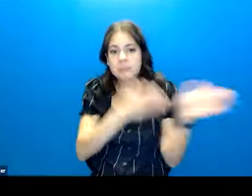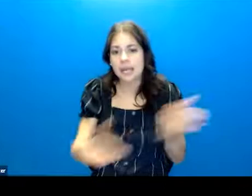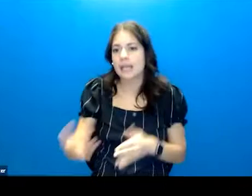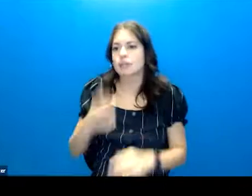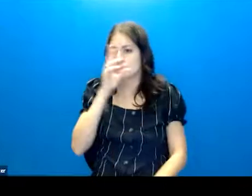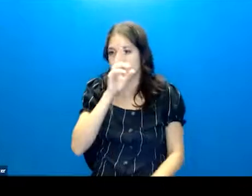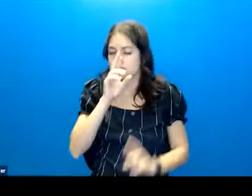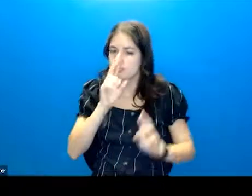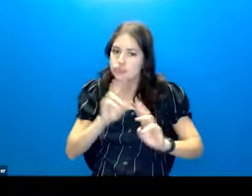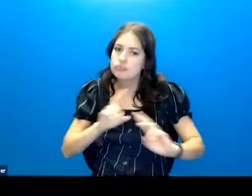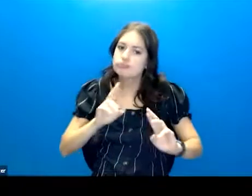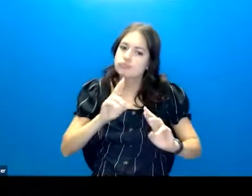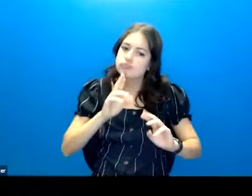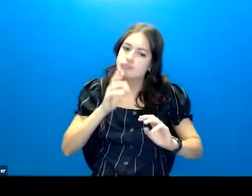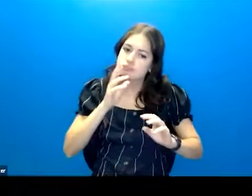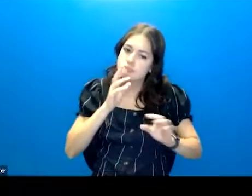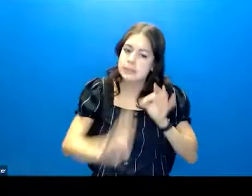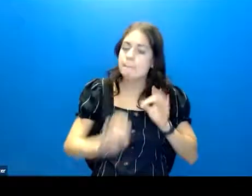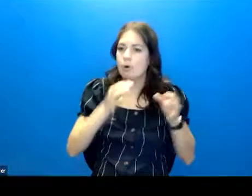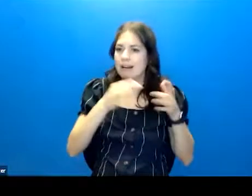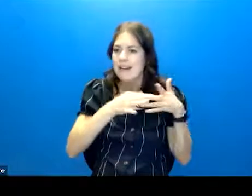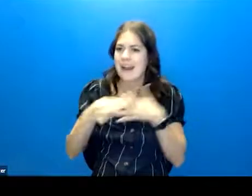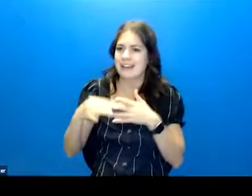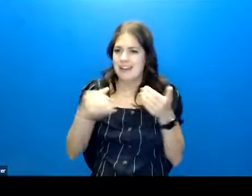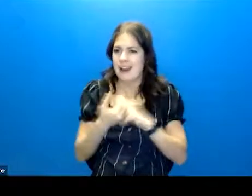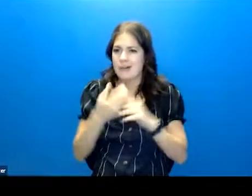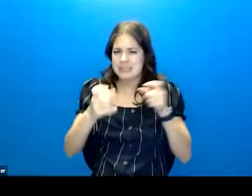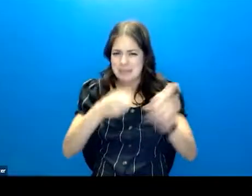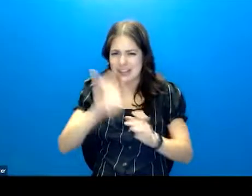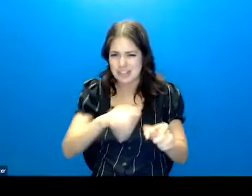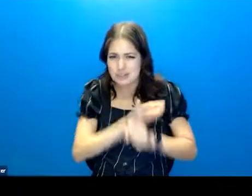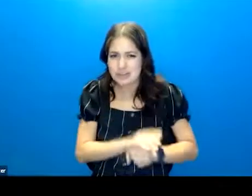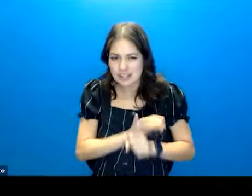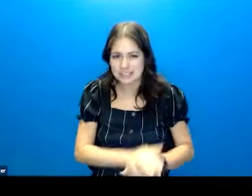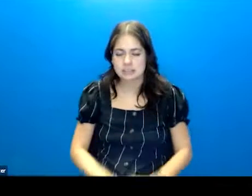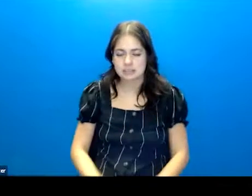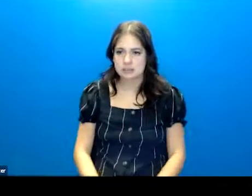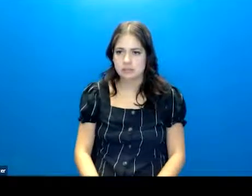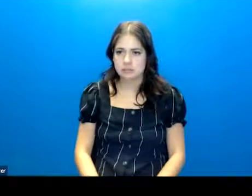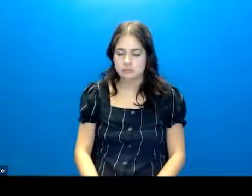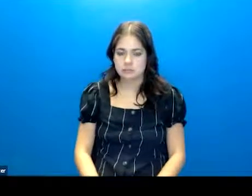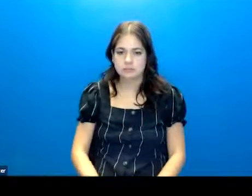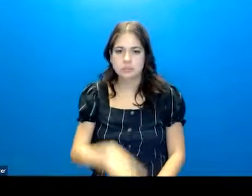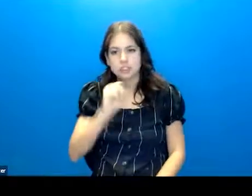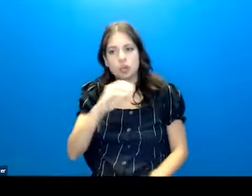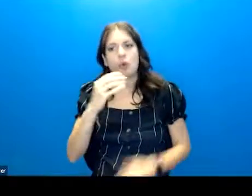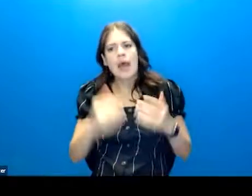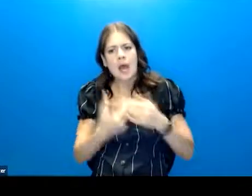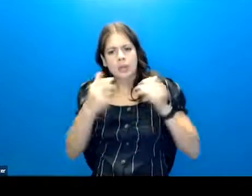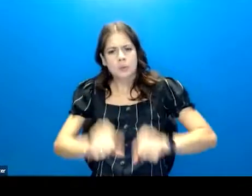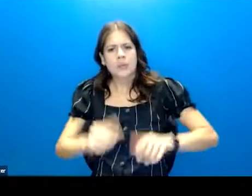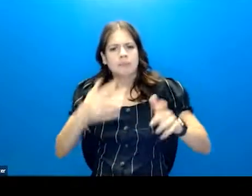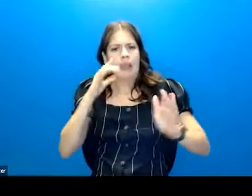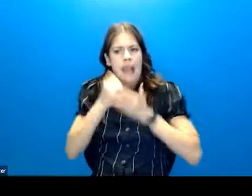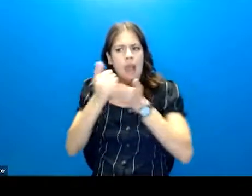really simple guide for how to manage that distress. So how can you